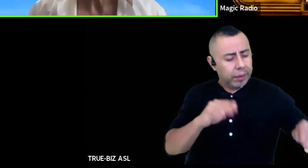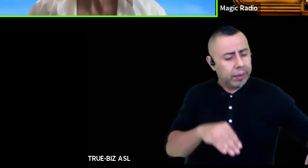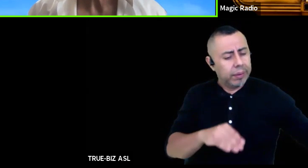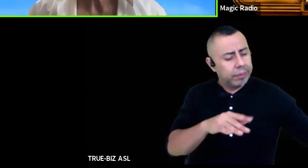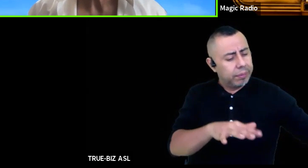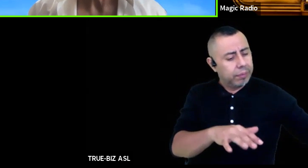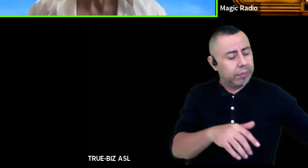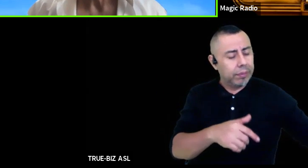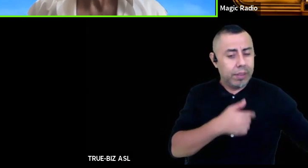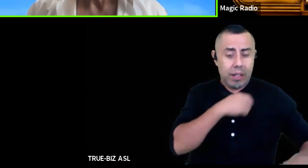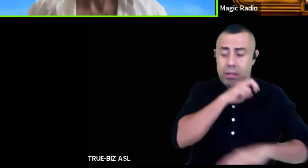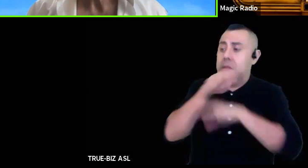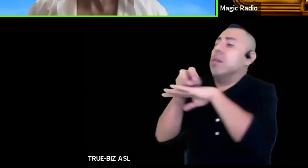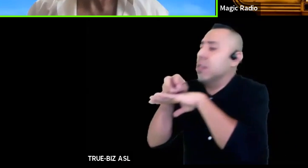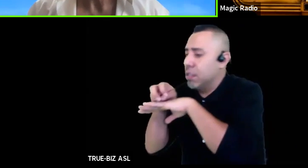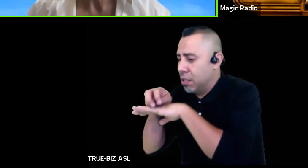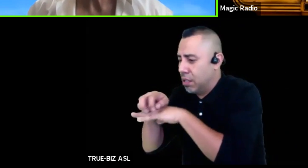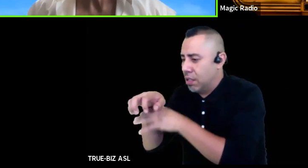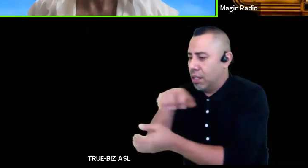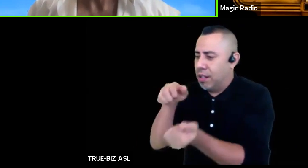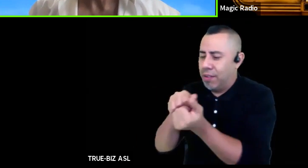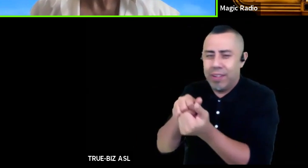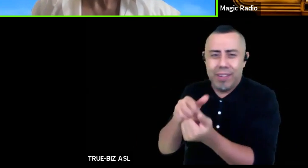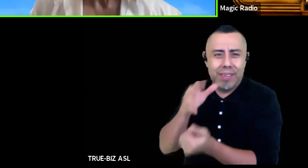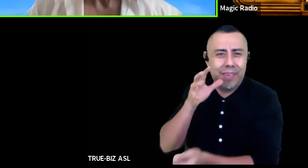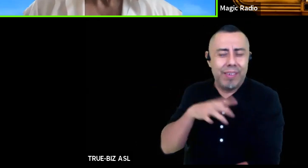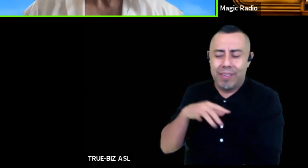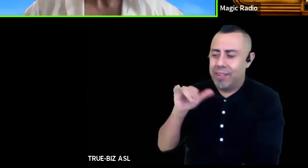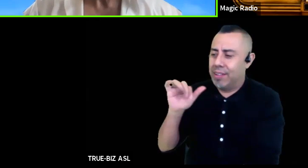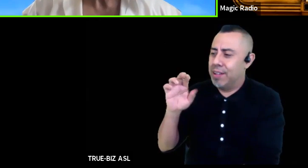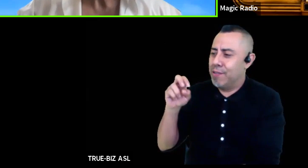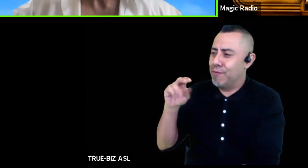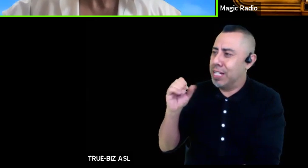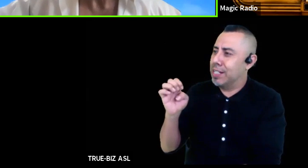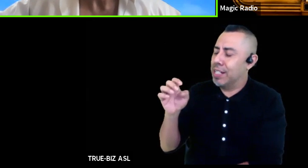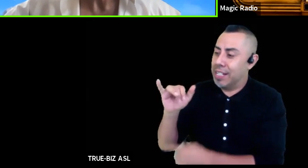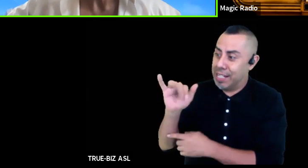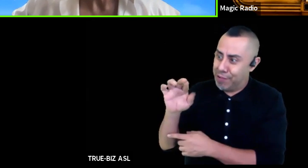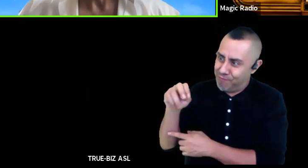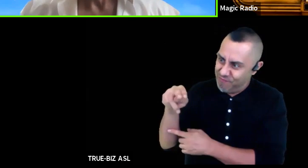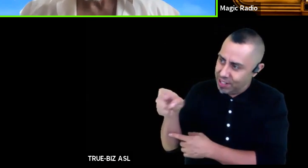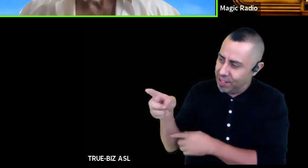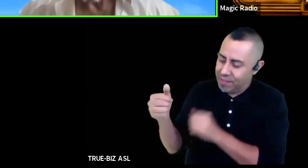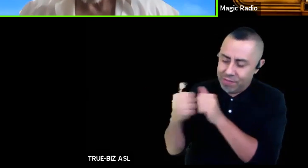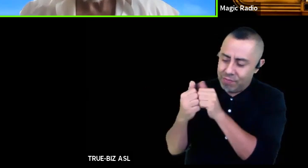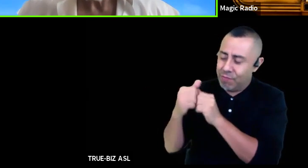that's the last anyone ever heard or saw of me